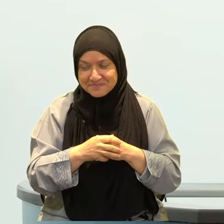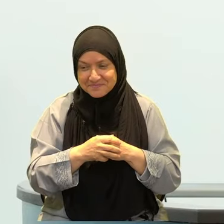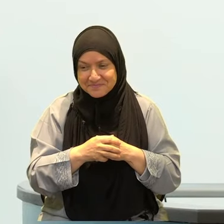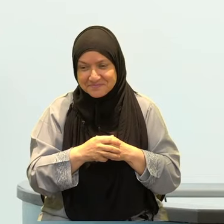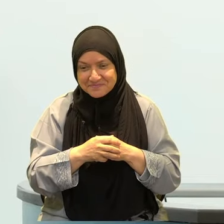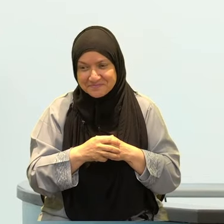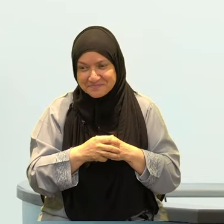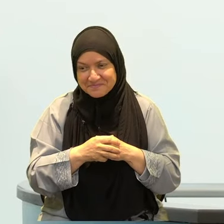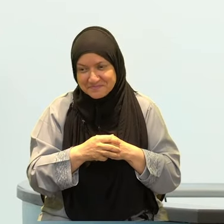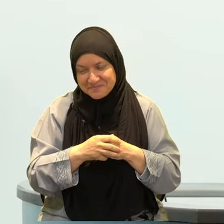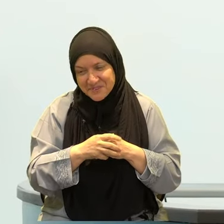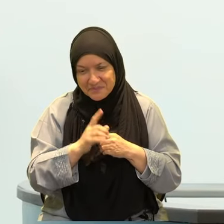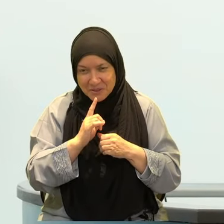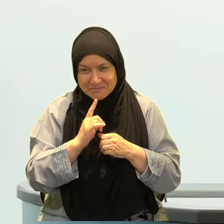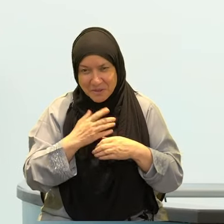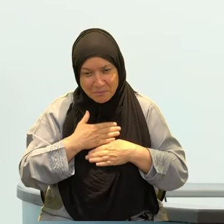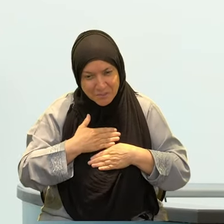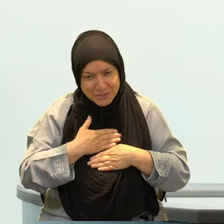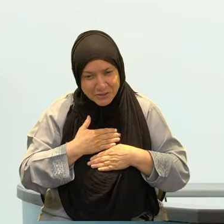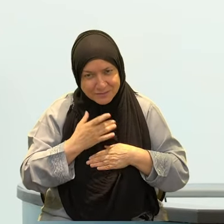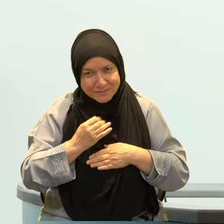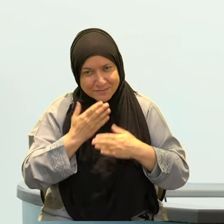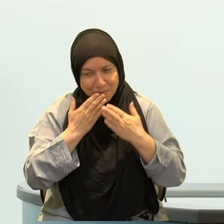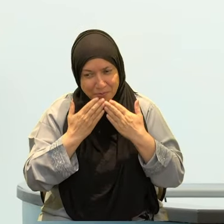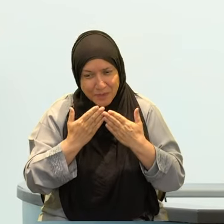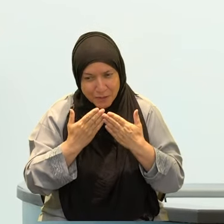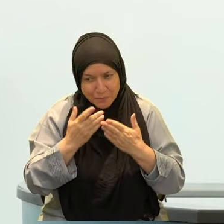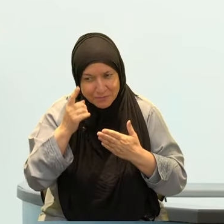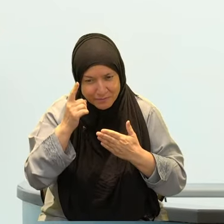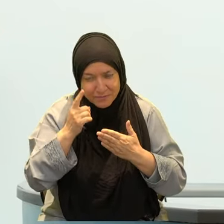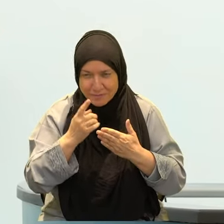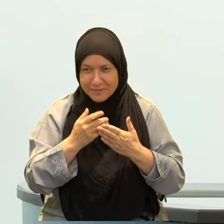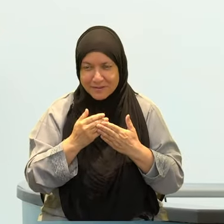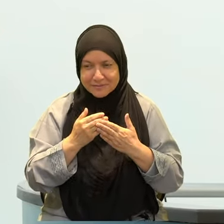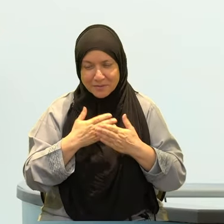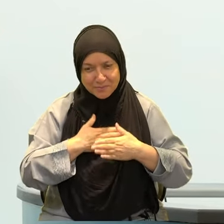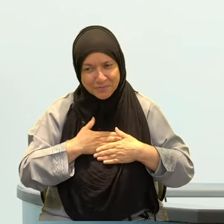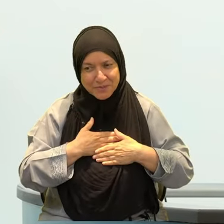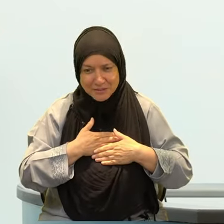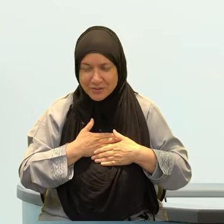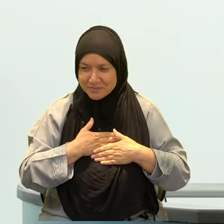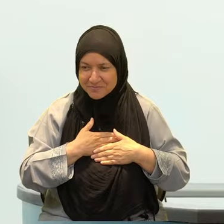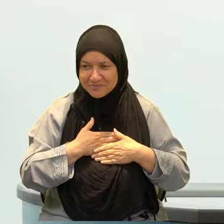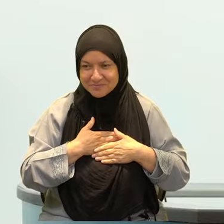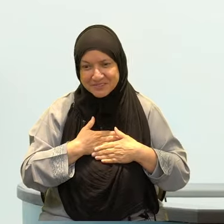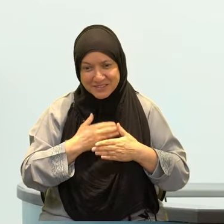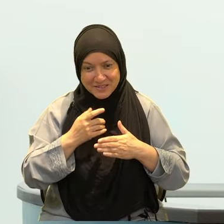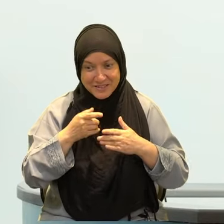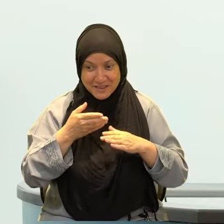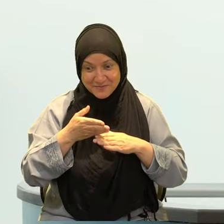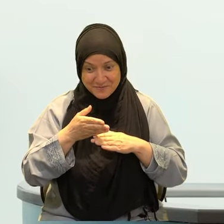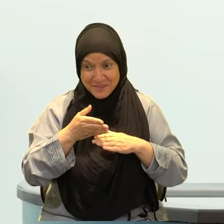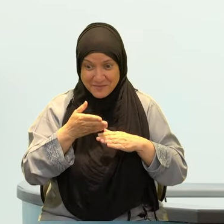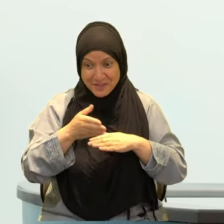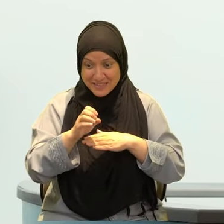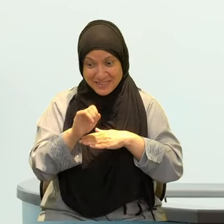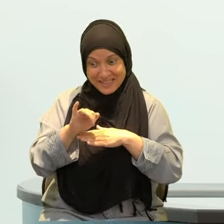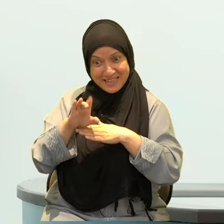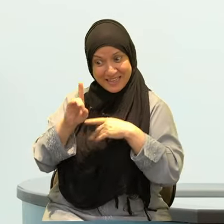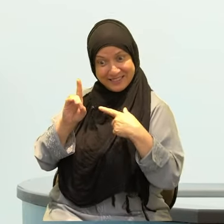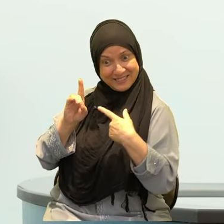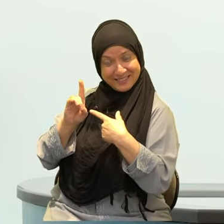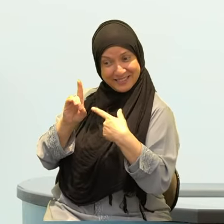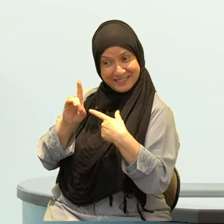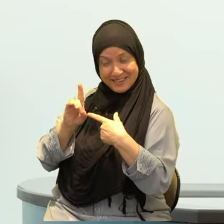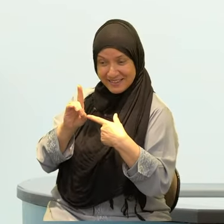wasalam Man yadman li ma bayna lahyayhi wa ma bayna rajlayhi adman nahu al-jannah He said Sallallahu Alaihi Wasallam,